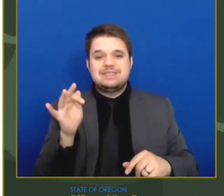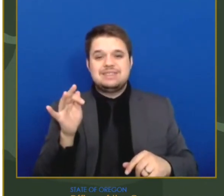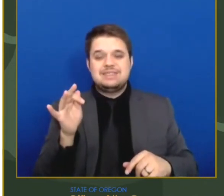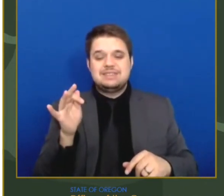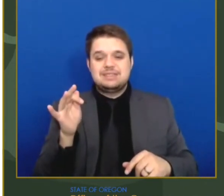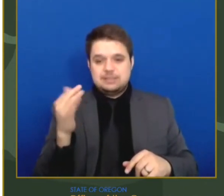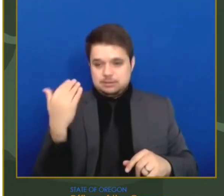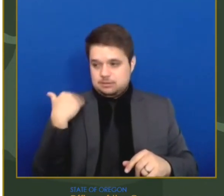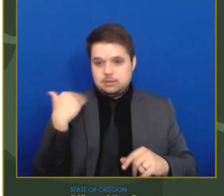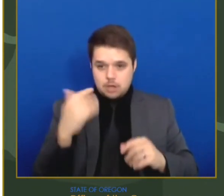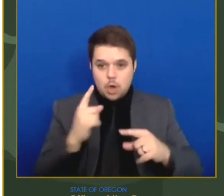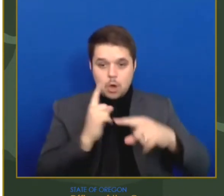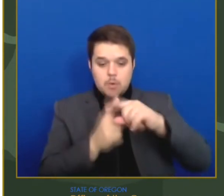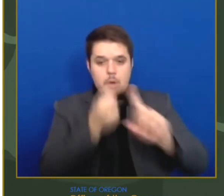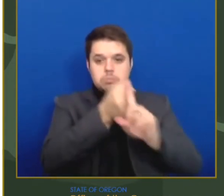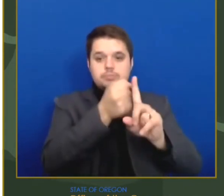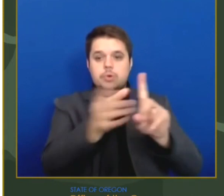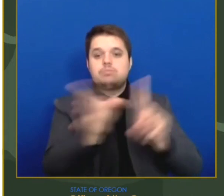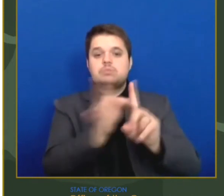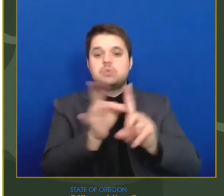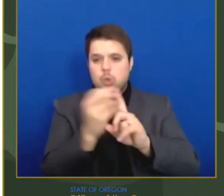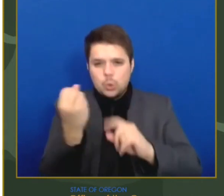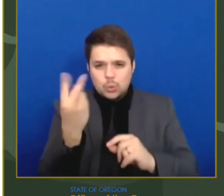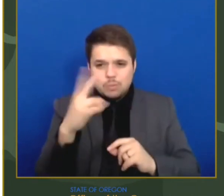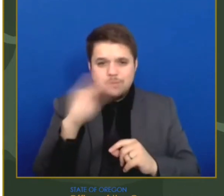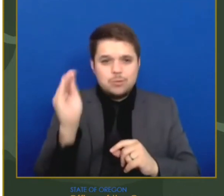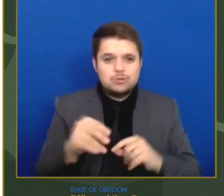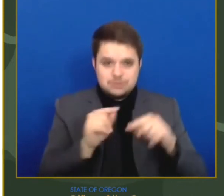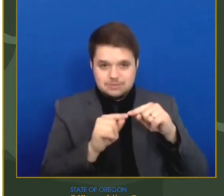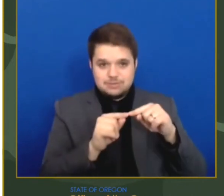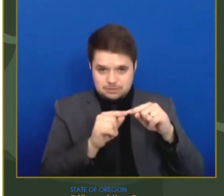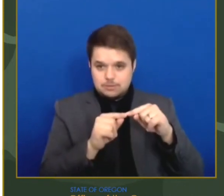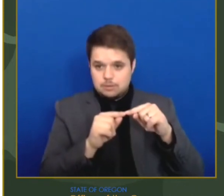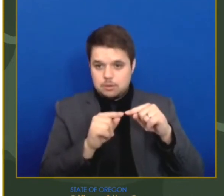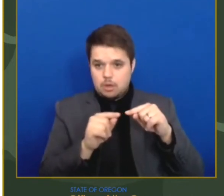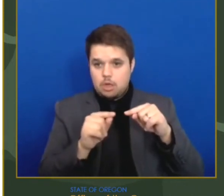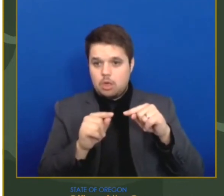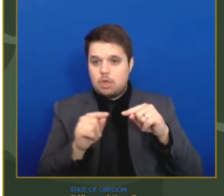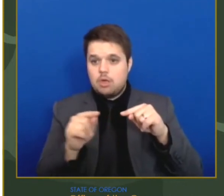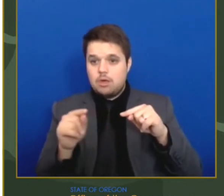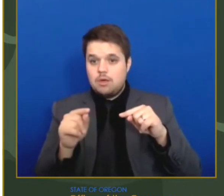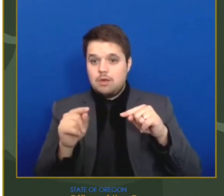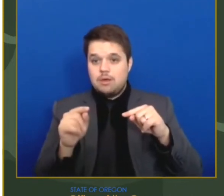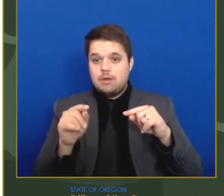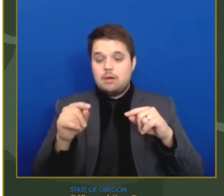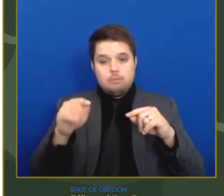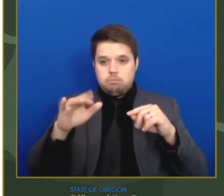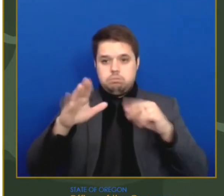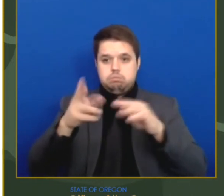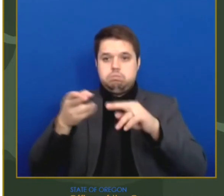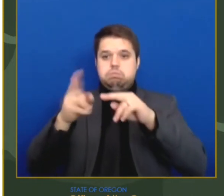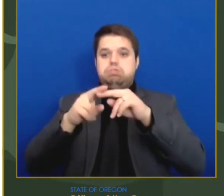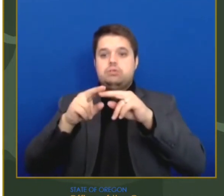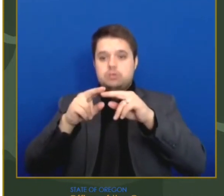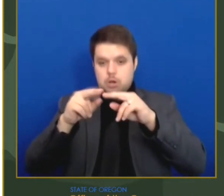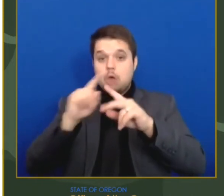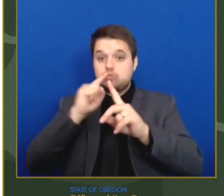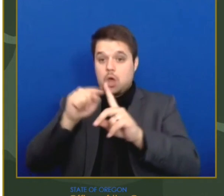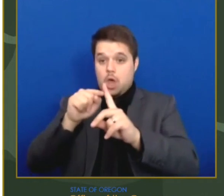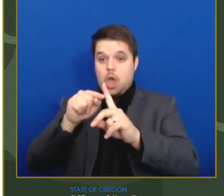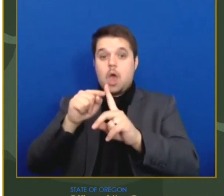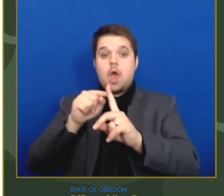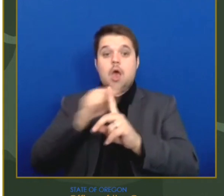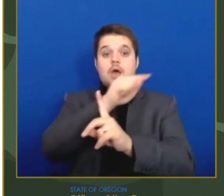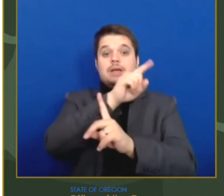FQHC test positivity rate was 19% statewide in December. Currently, Oregon distributes 3